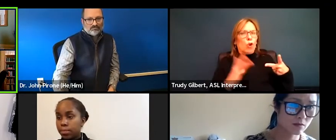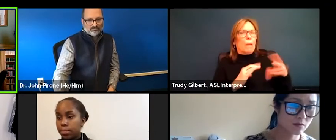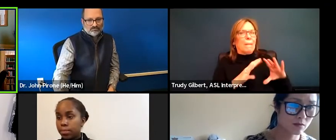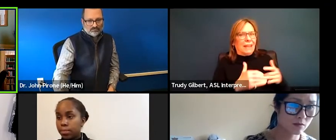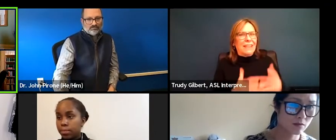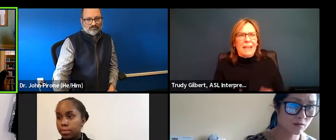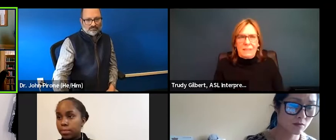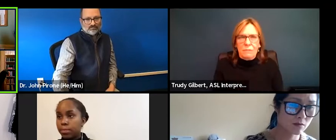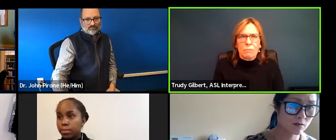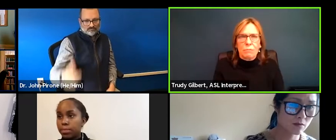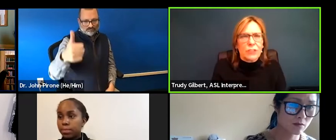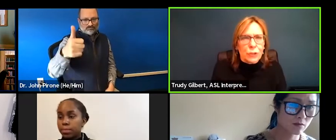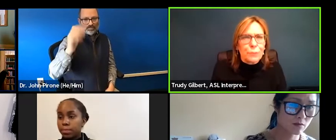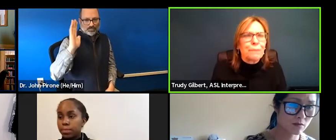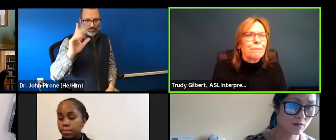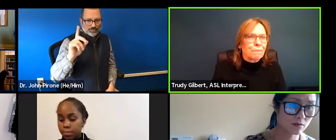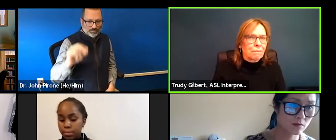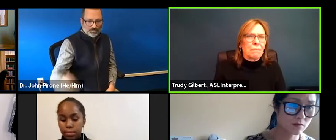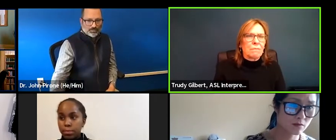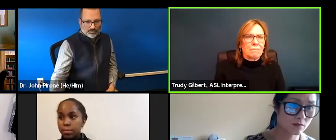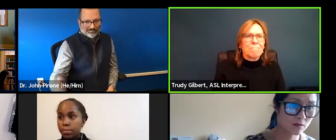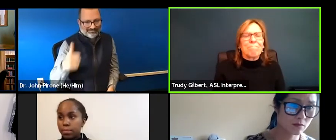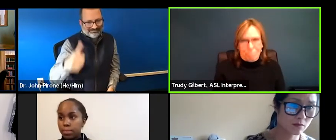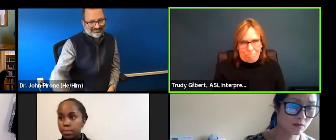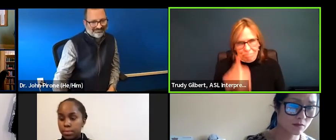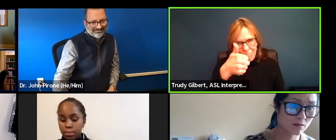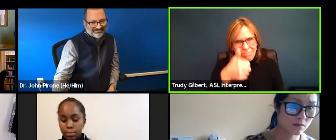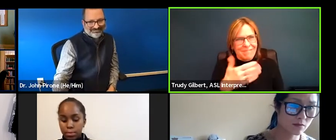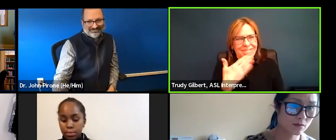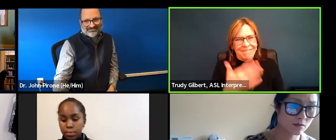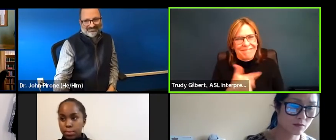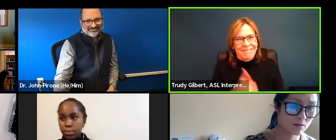okay. Yeah, we'll do. Thanks.